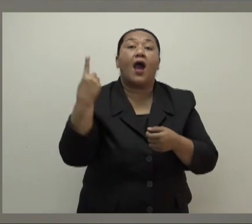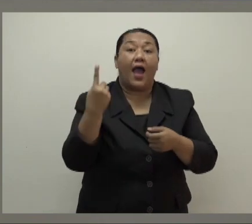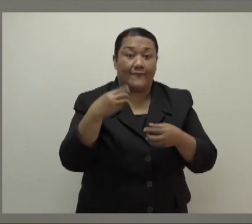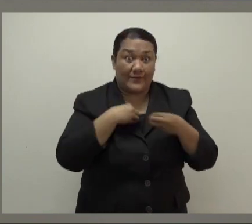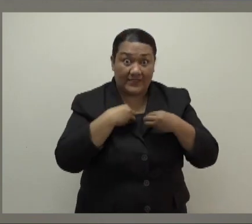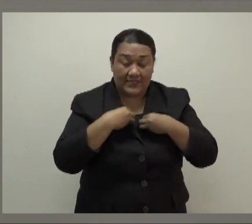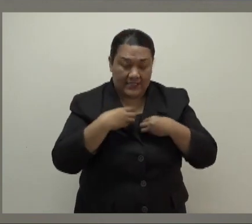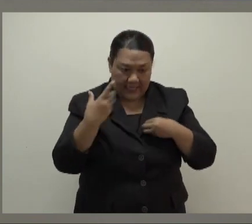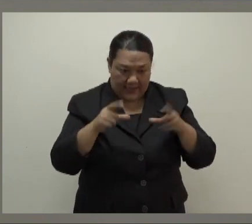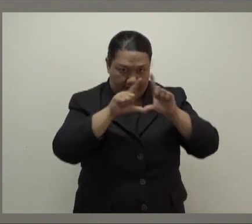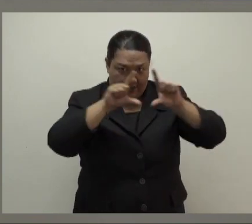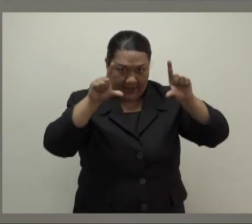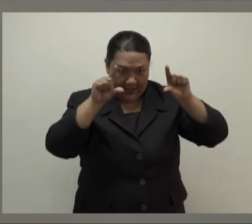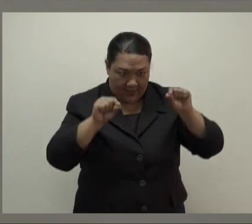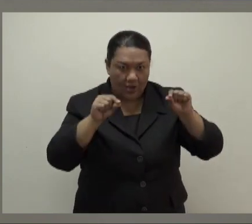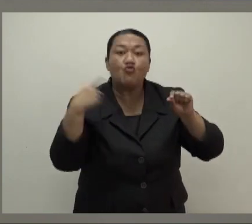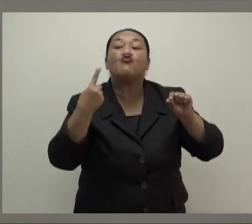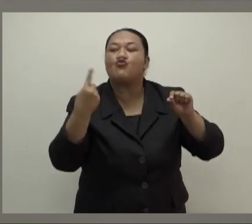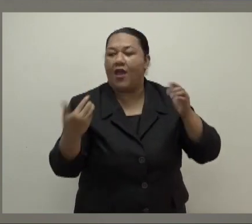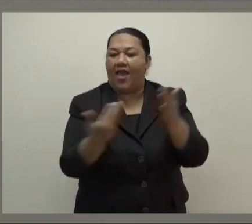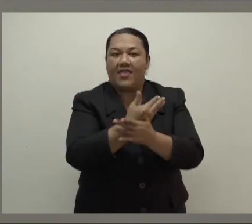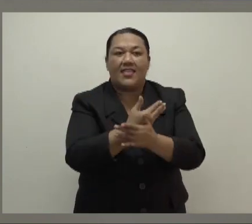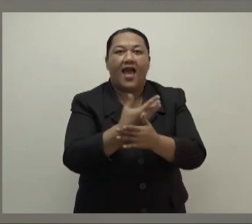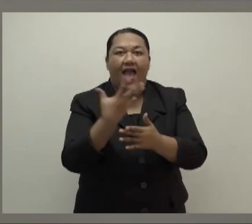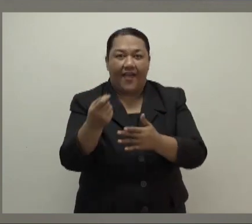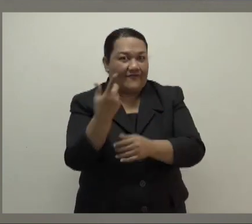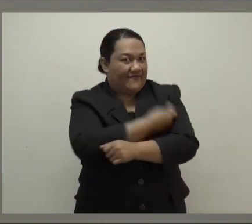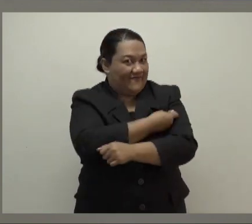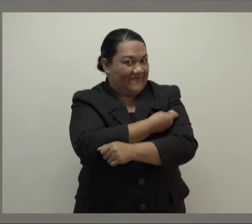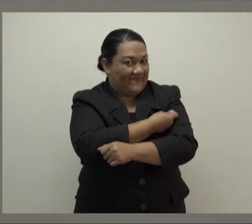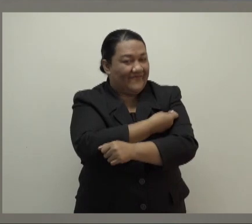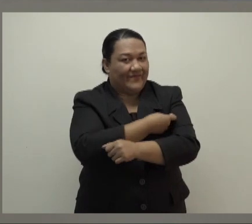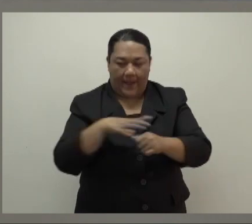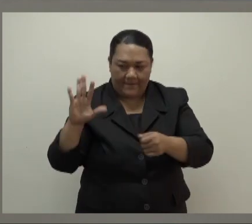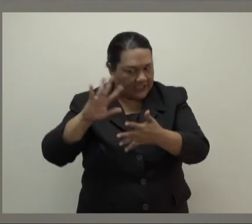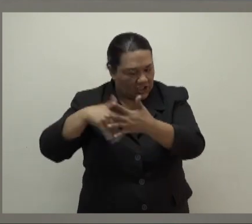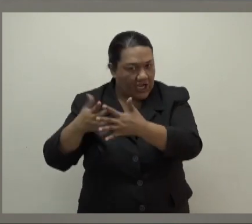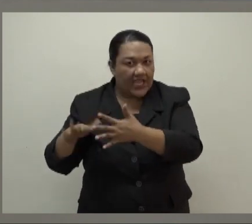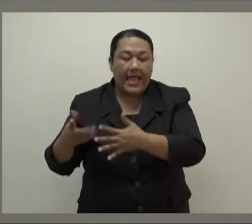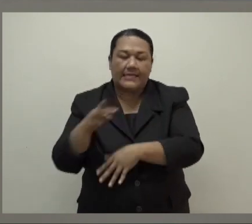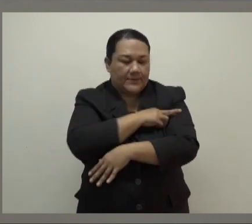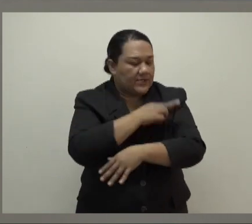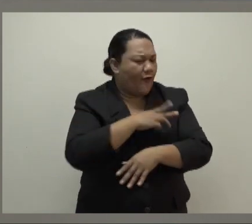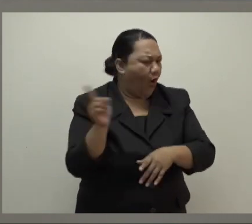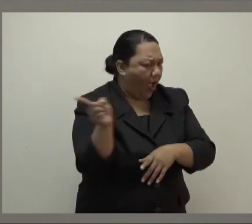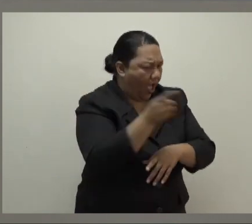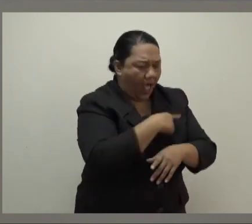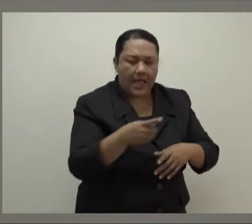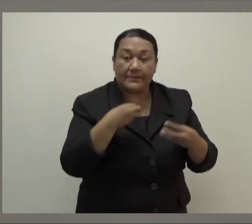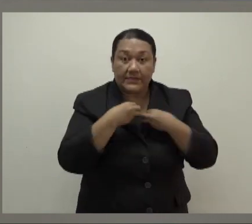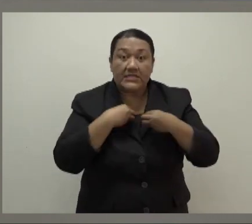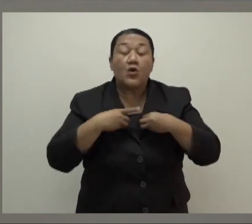cards of their patrons and customers. It is the responsibility of businesses to enforce COVID-safe